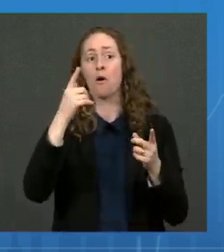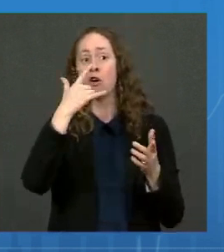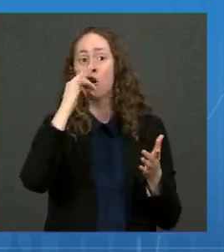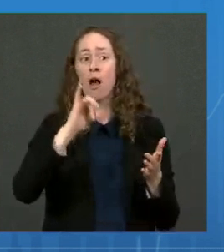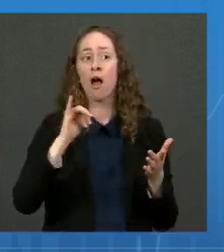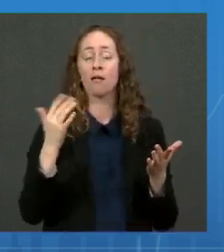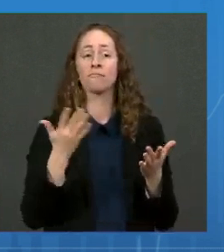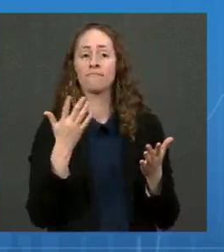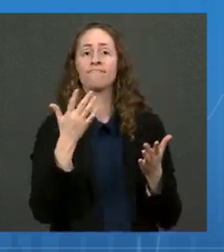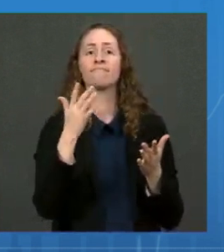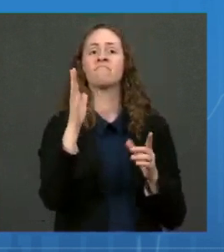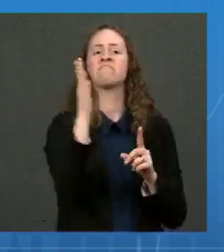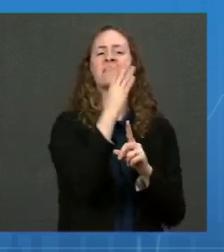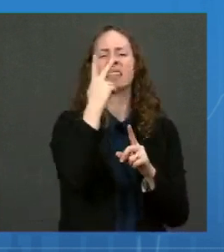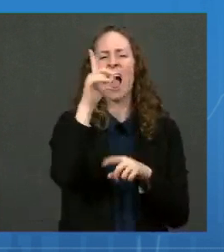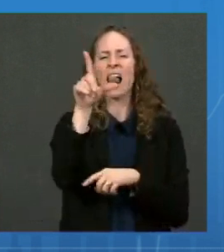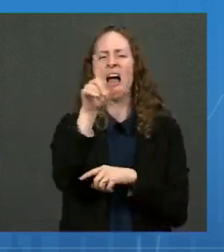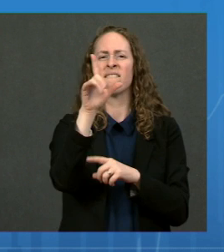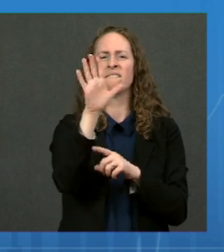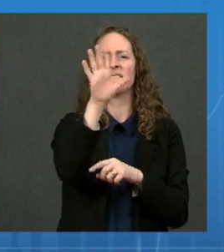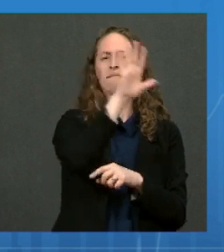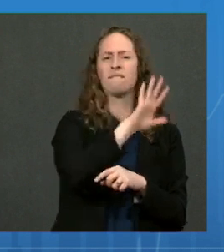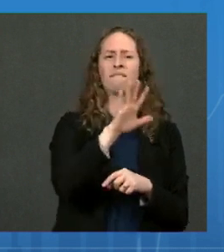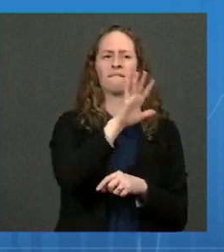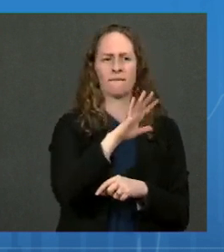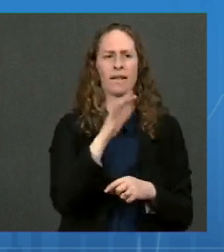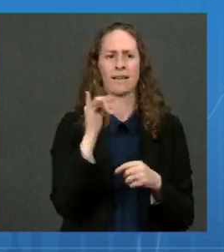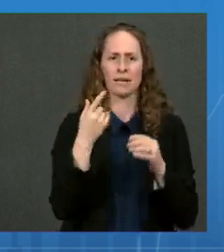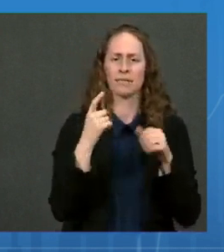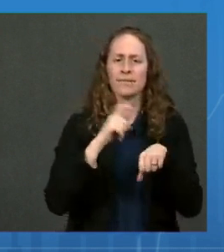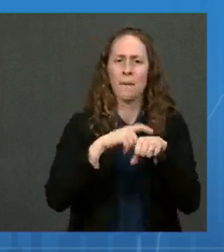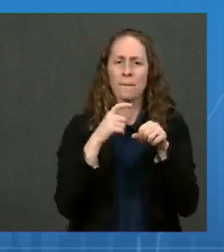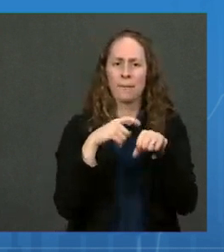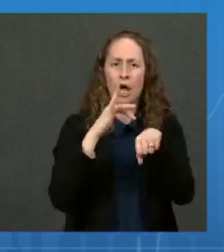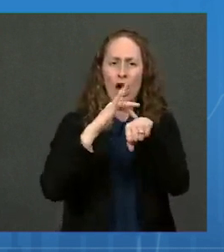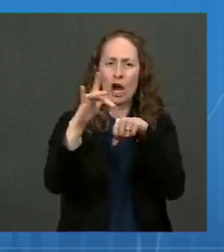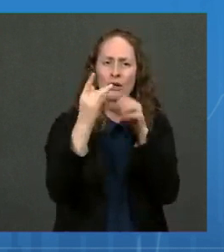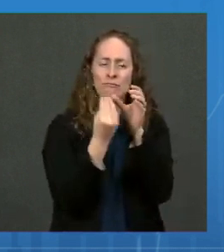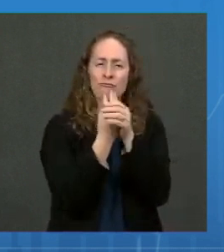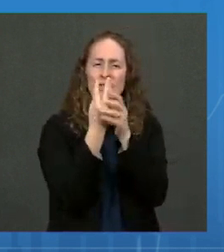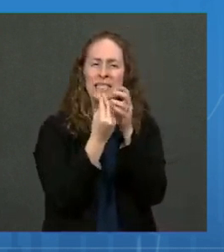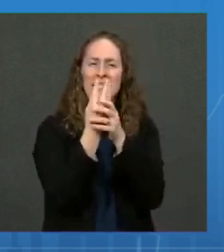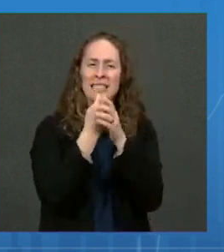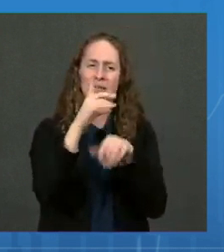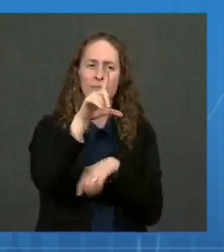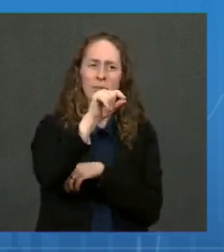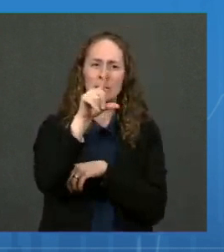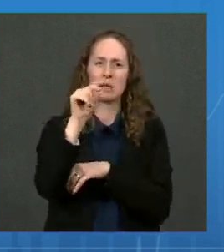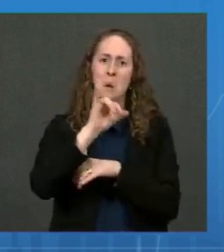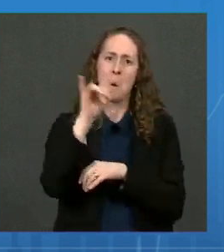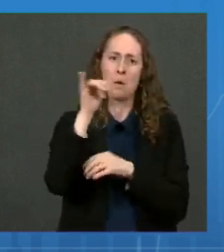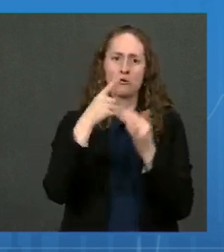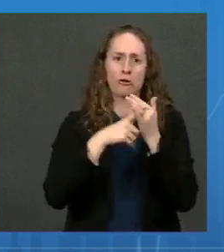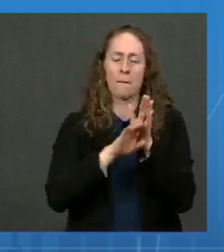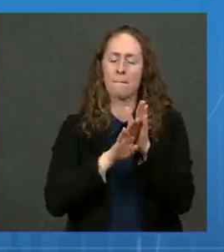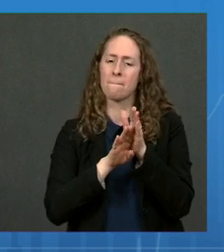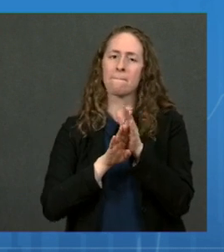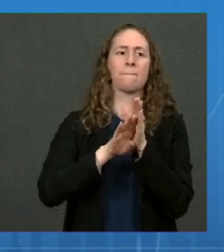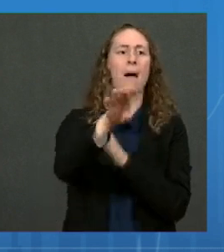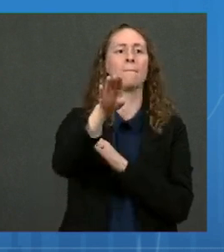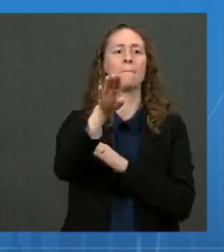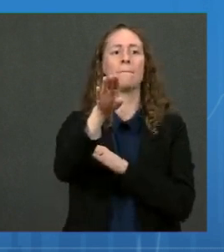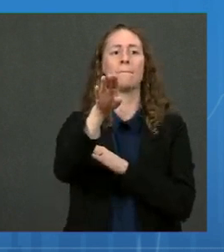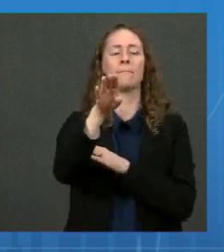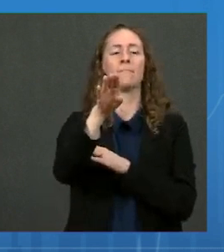had that surge in the early spring of 2020. And then when we got into the early summer, we had another surge. But note,